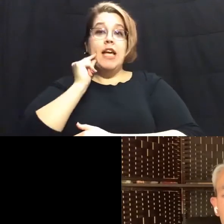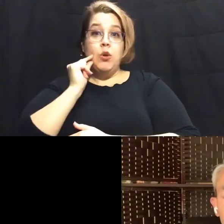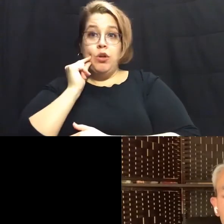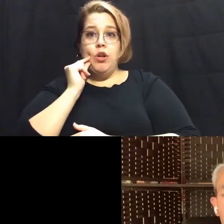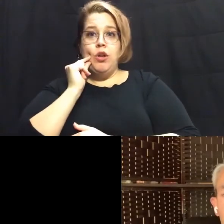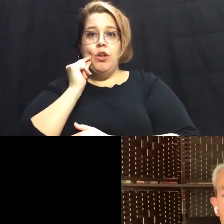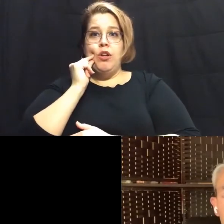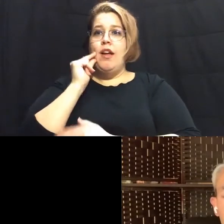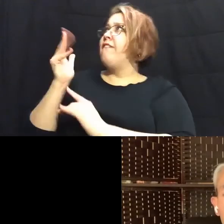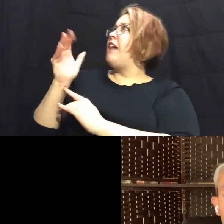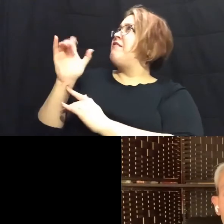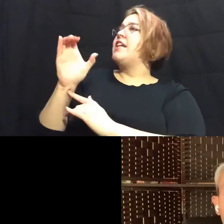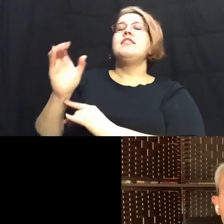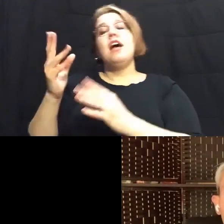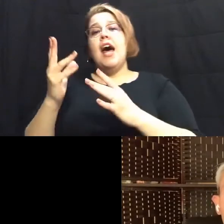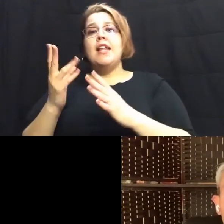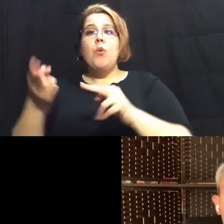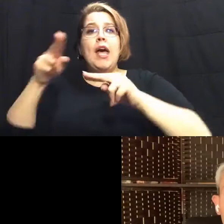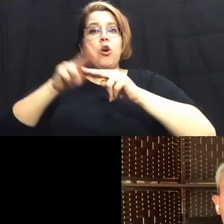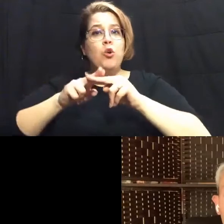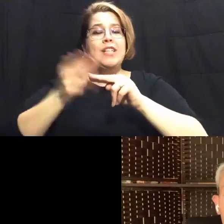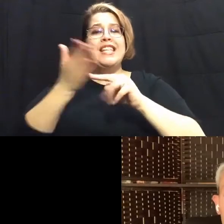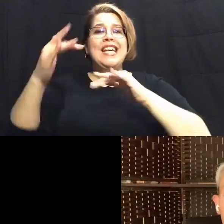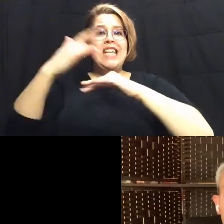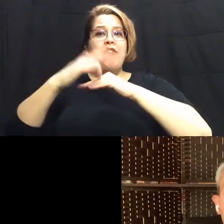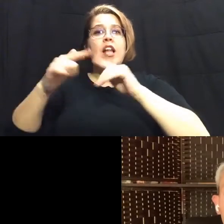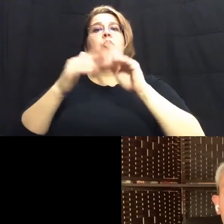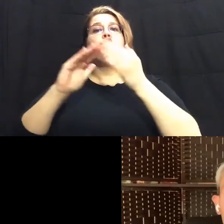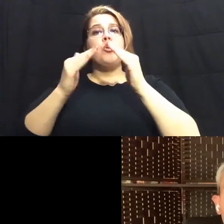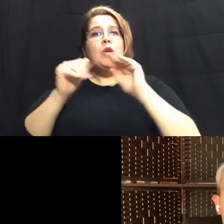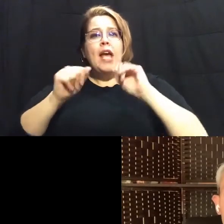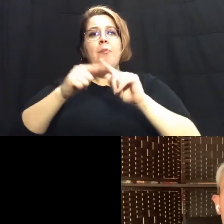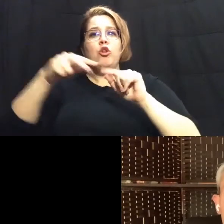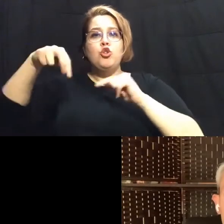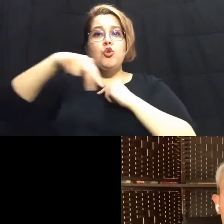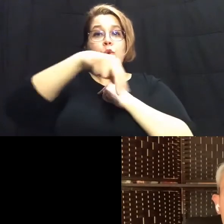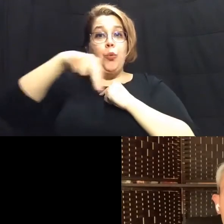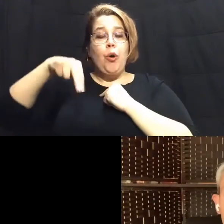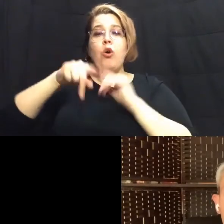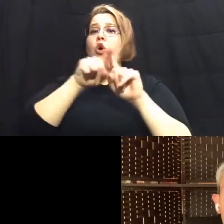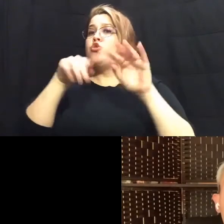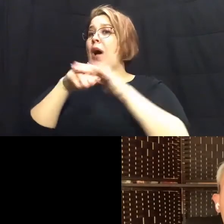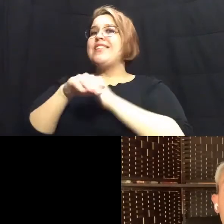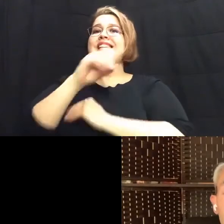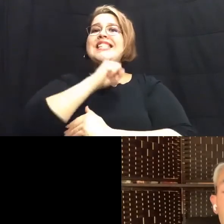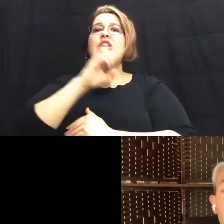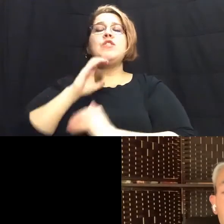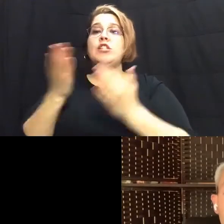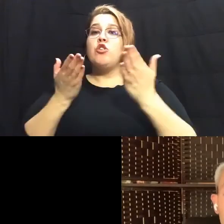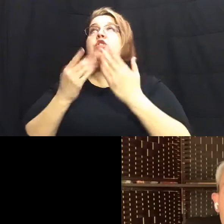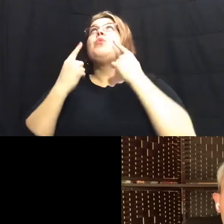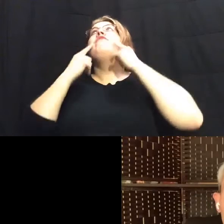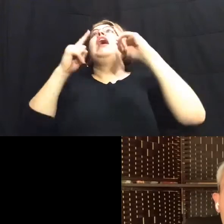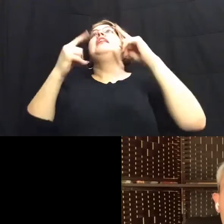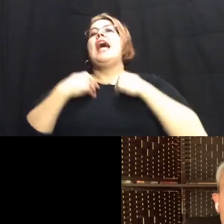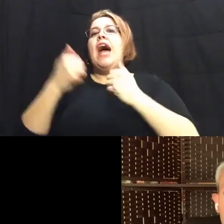amenities available to our community in terms of walkability etc as well as access to senior services which we finally now have in